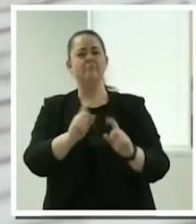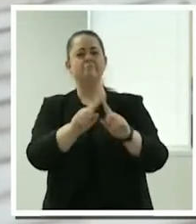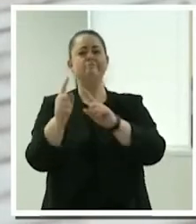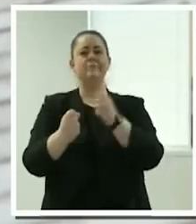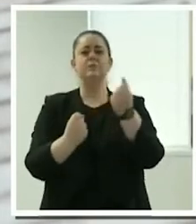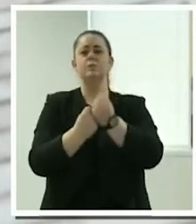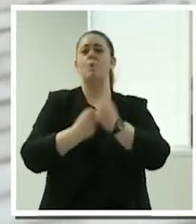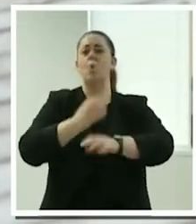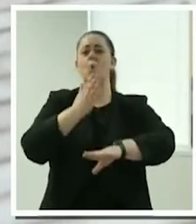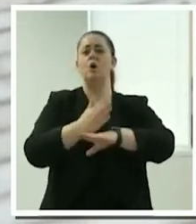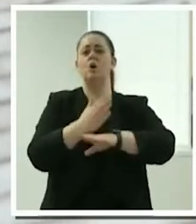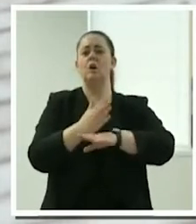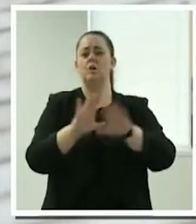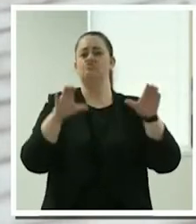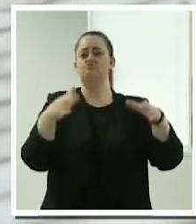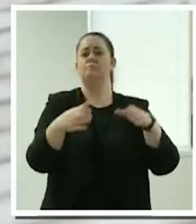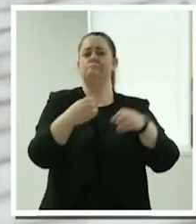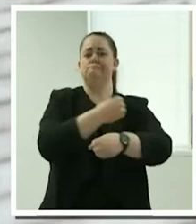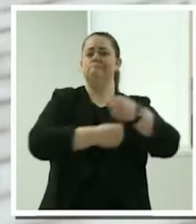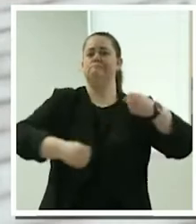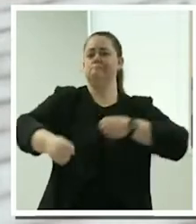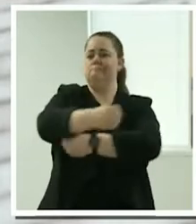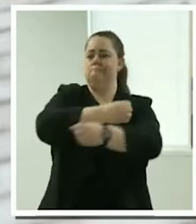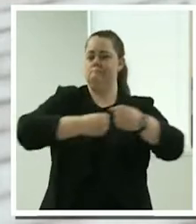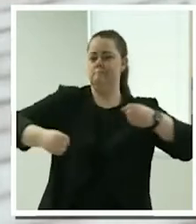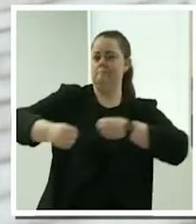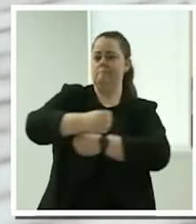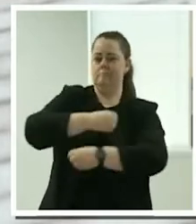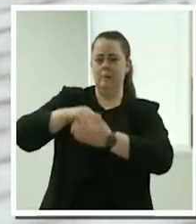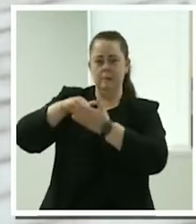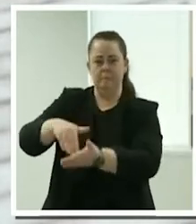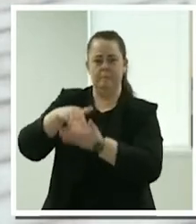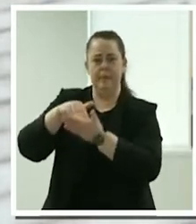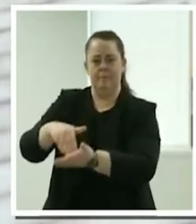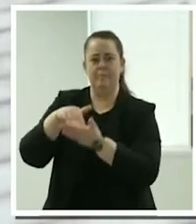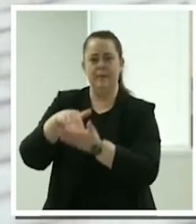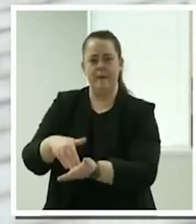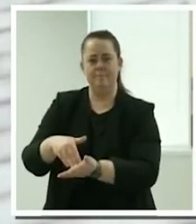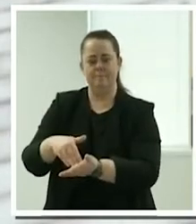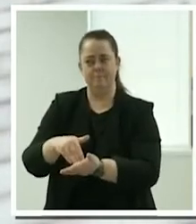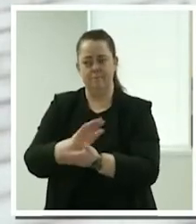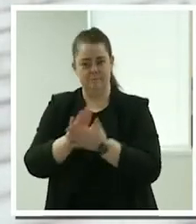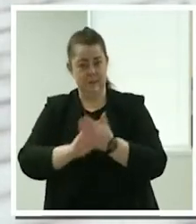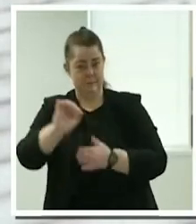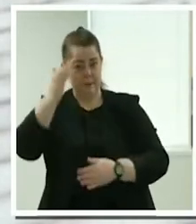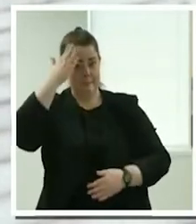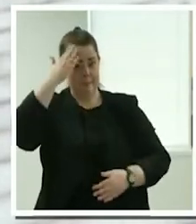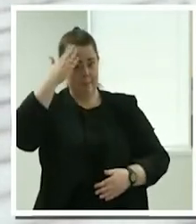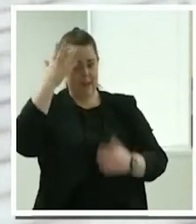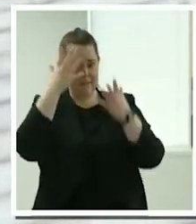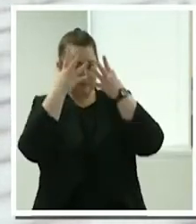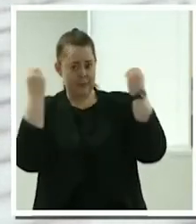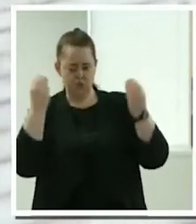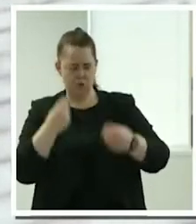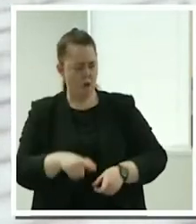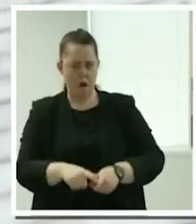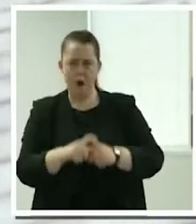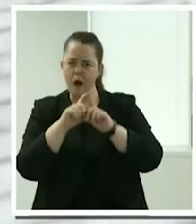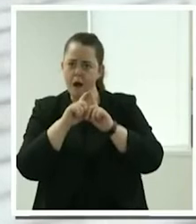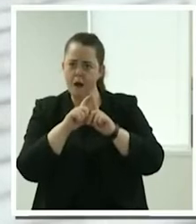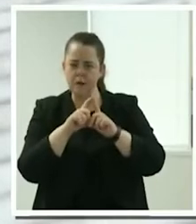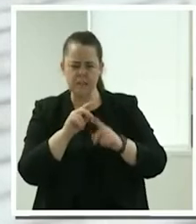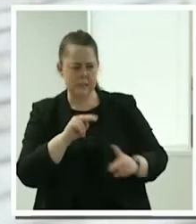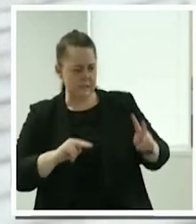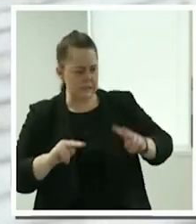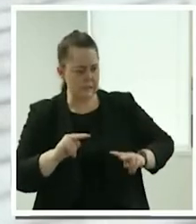changing day in and day out. And my father was describing the challenges that presented for mum, who with dementia really